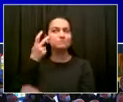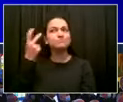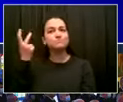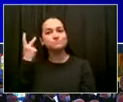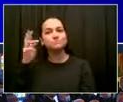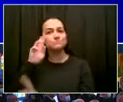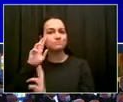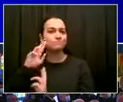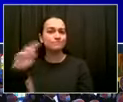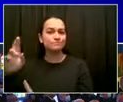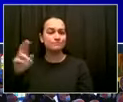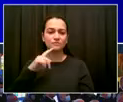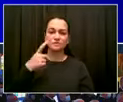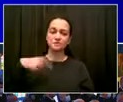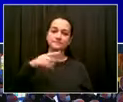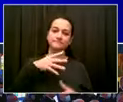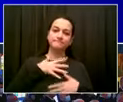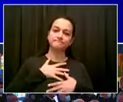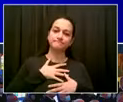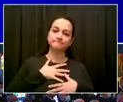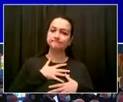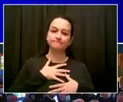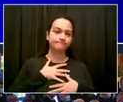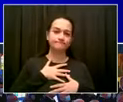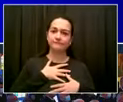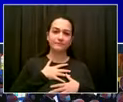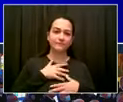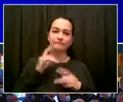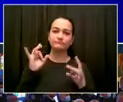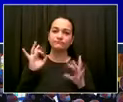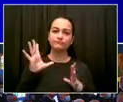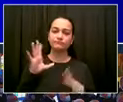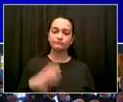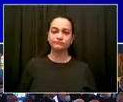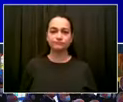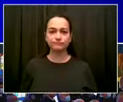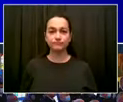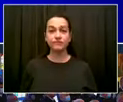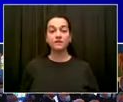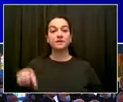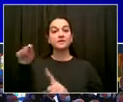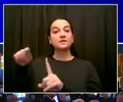one of so many honors he deserves, and a true hero.